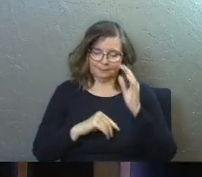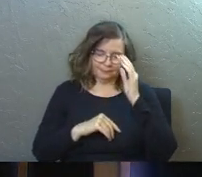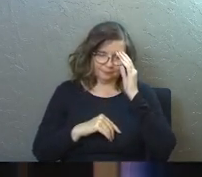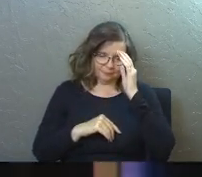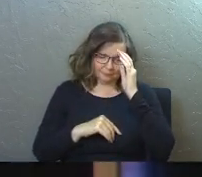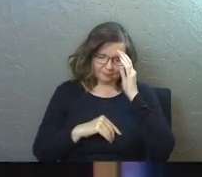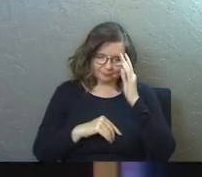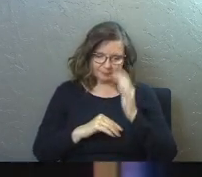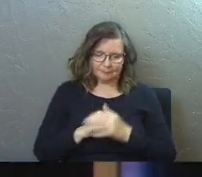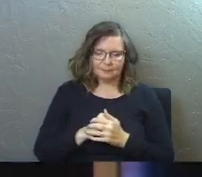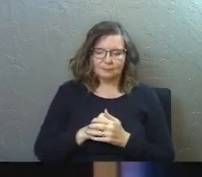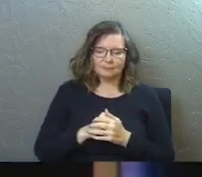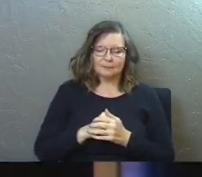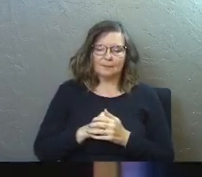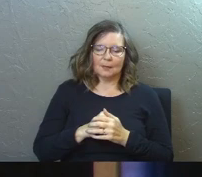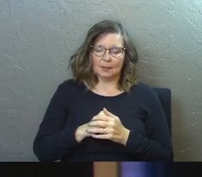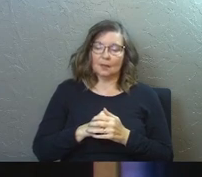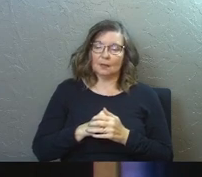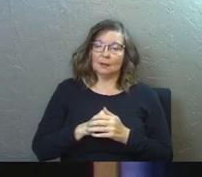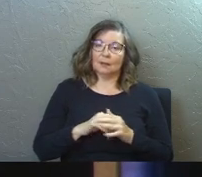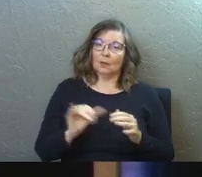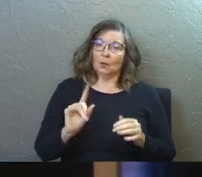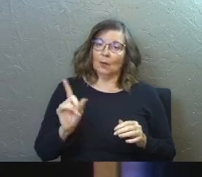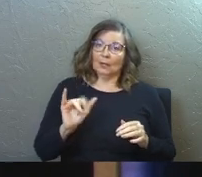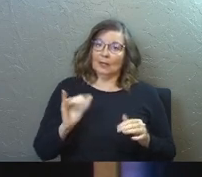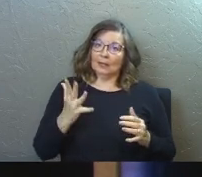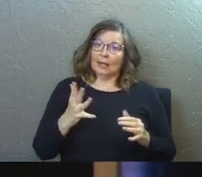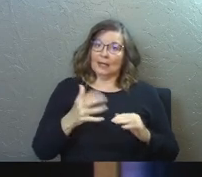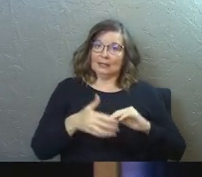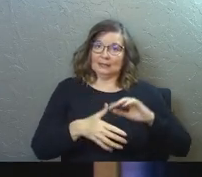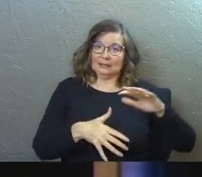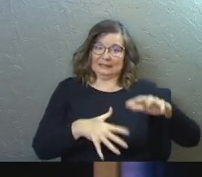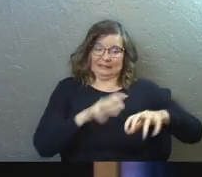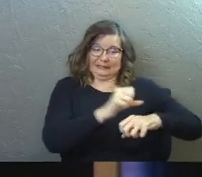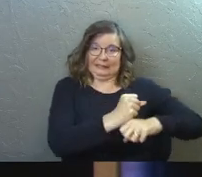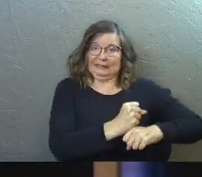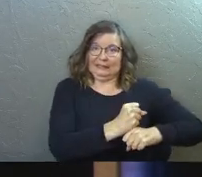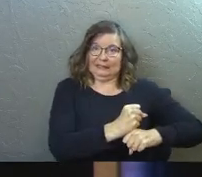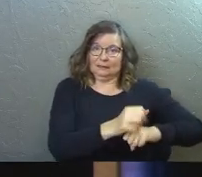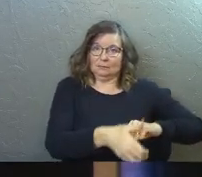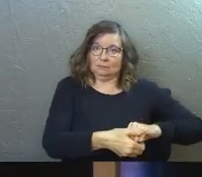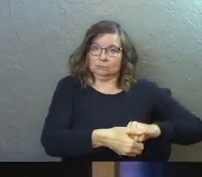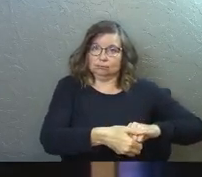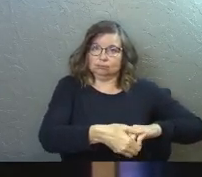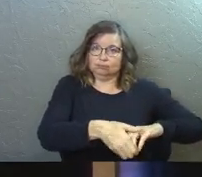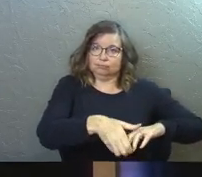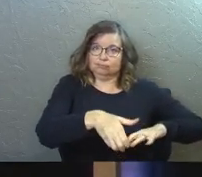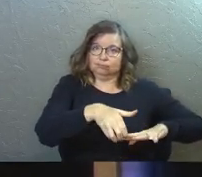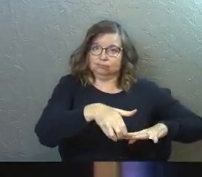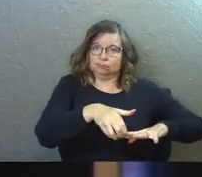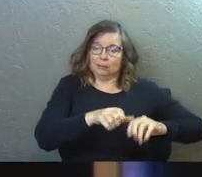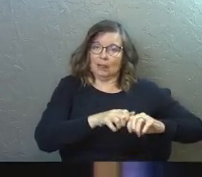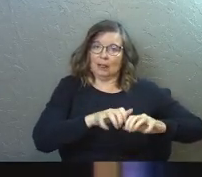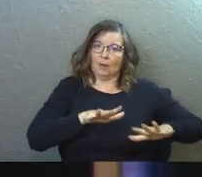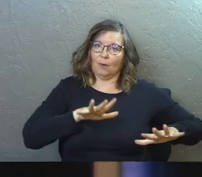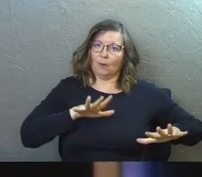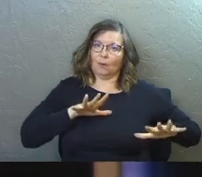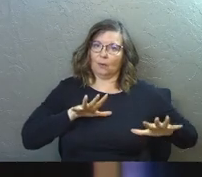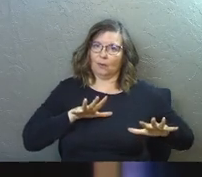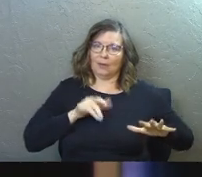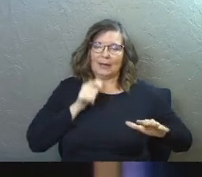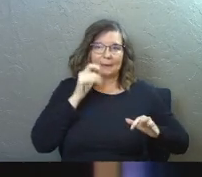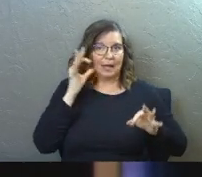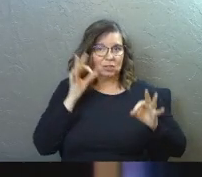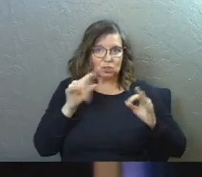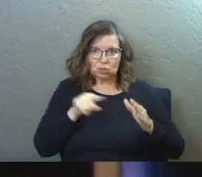Here's the deep waters. This is, this is where it's like, let's pry those fingers off. Don't say this to judge anybody just